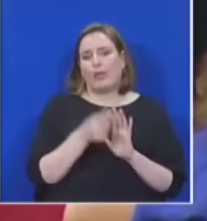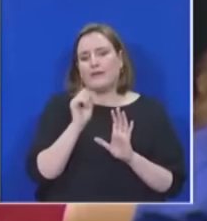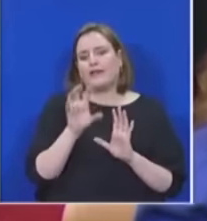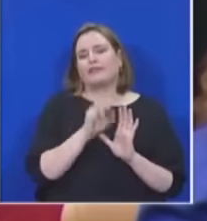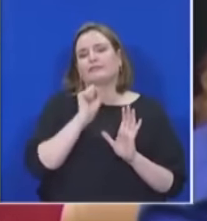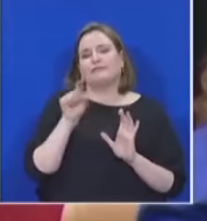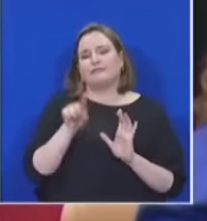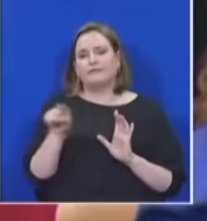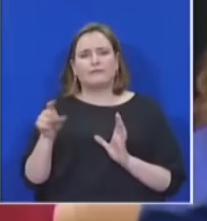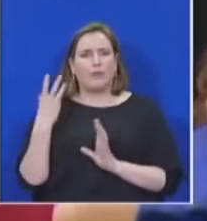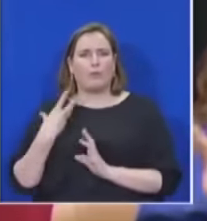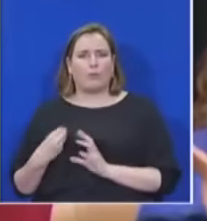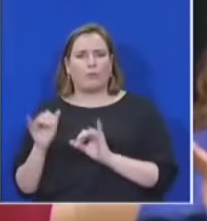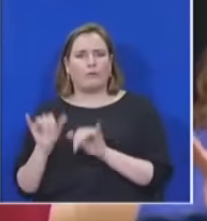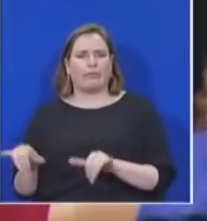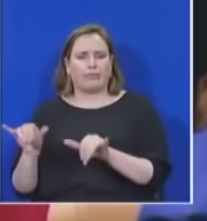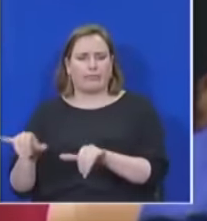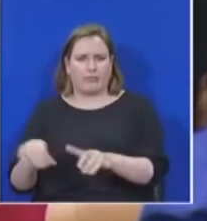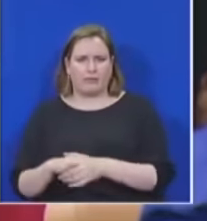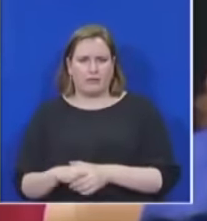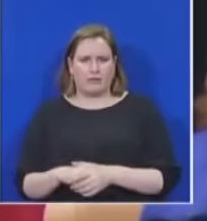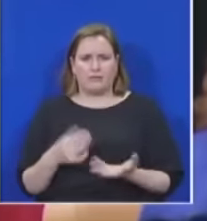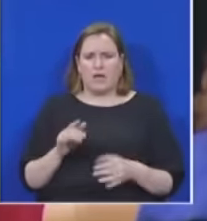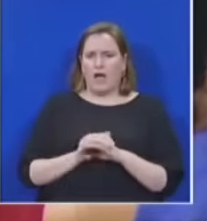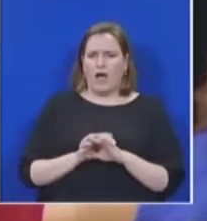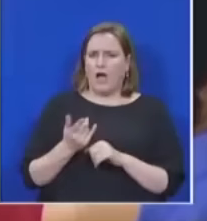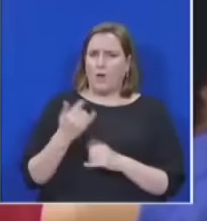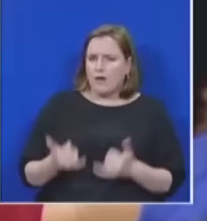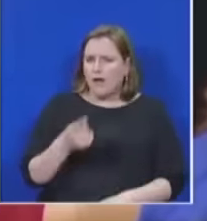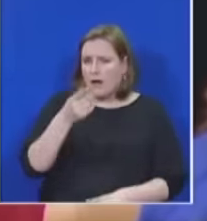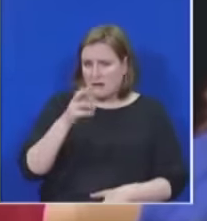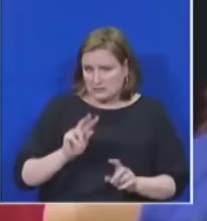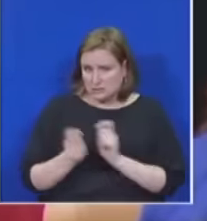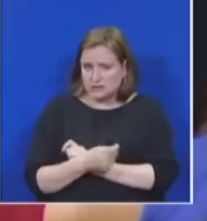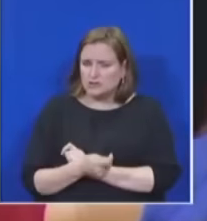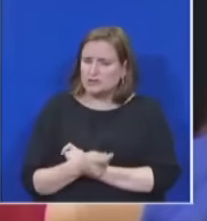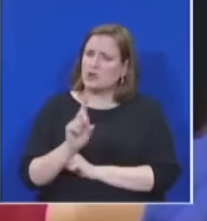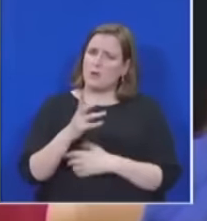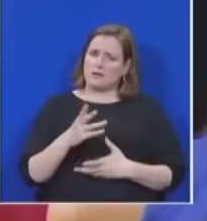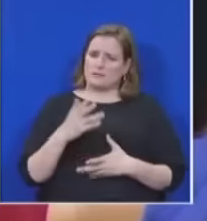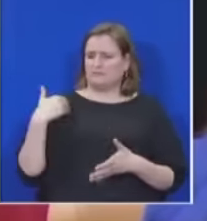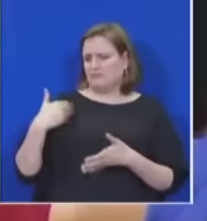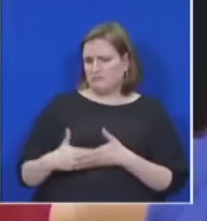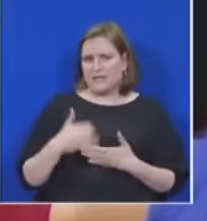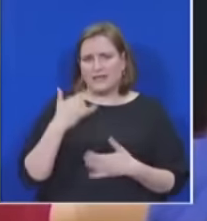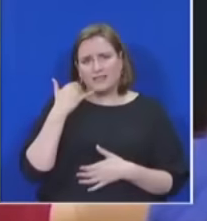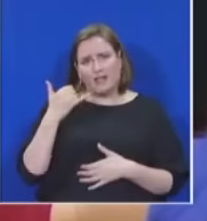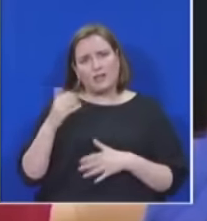SA Connect different from other failed initiatives What has changed in the telecommunications